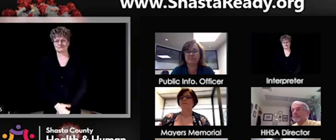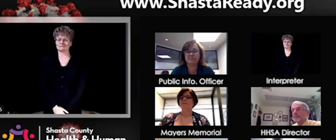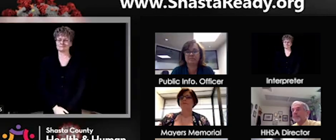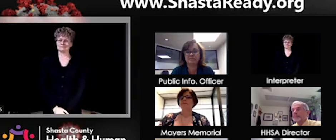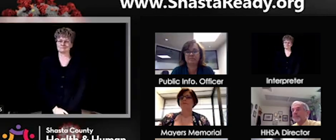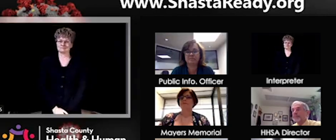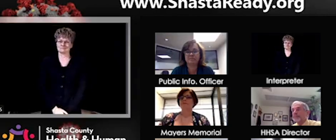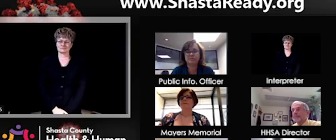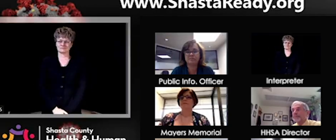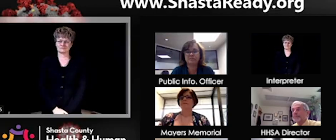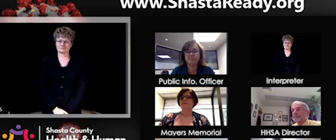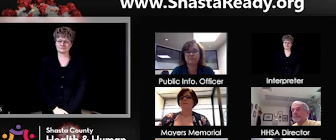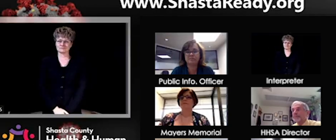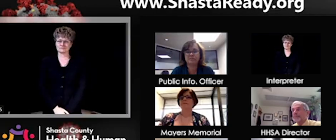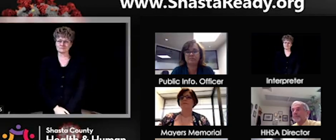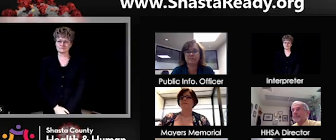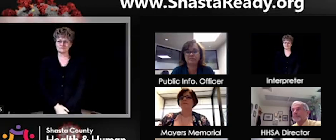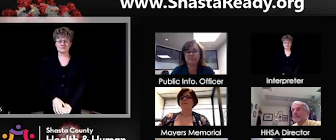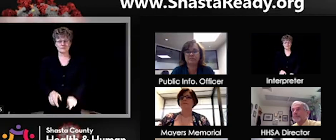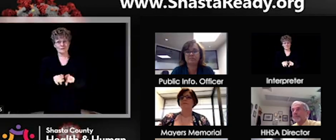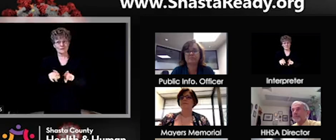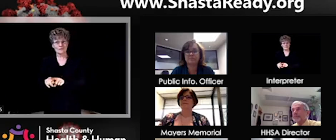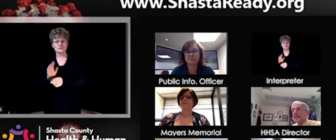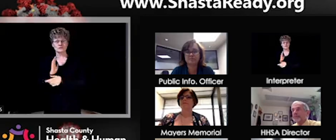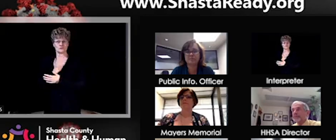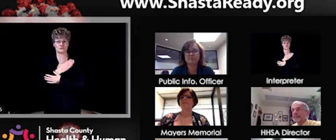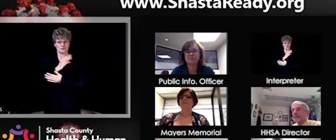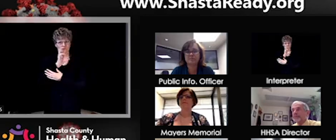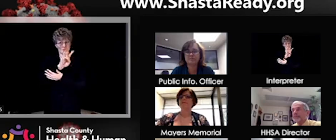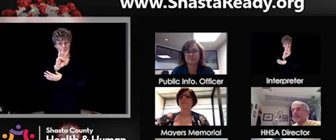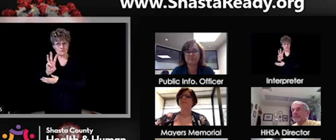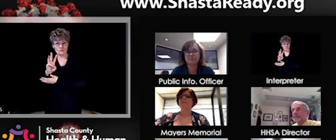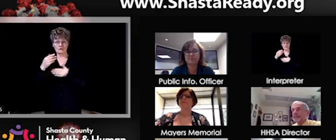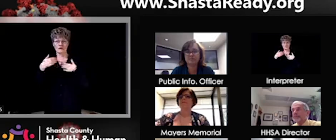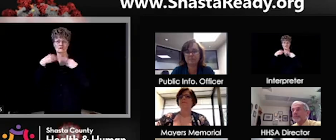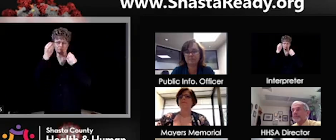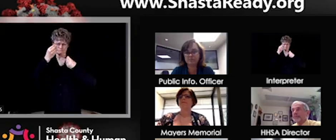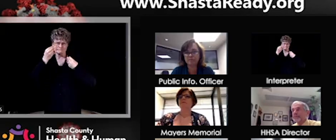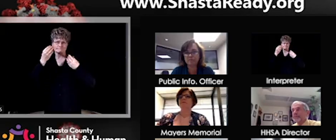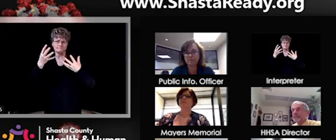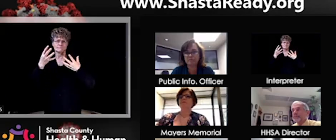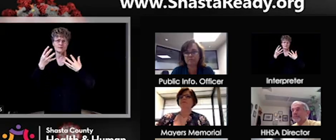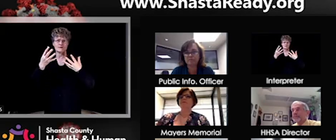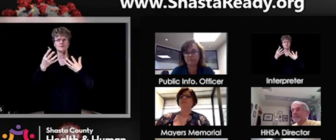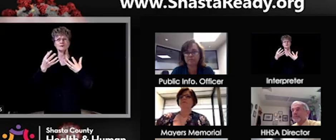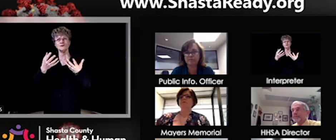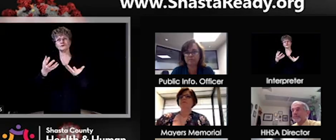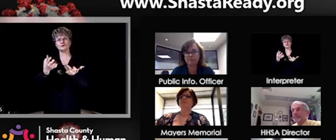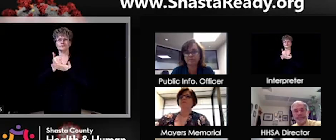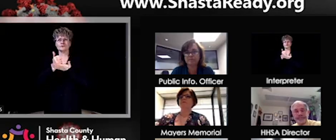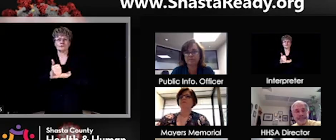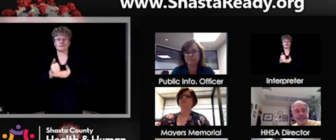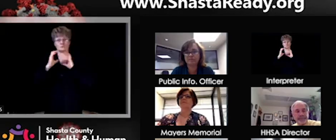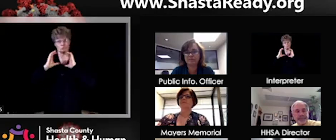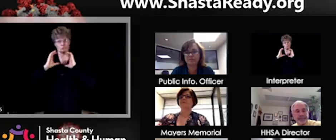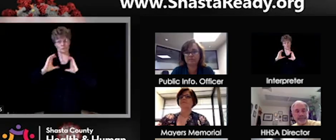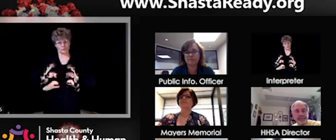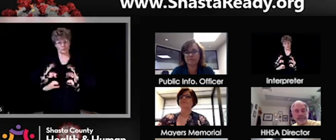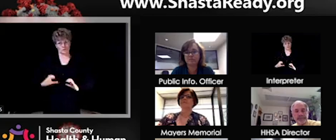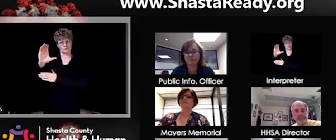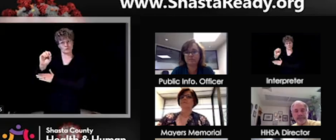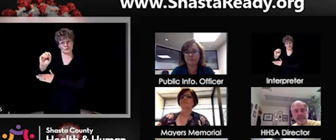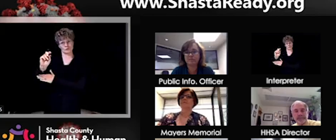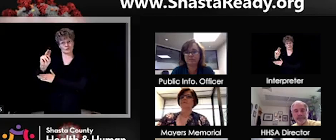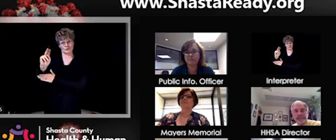know that there is information on our website that kind of describes what consumers should look for when you're going into